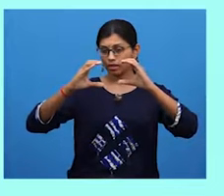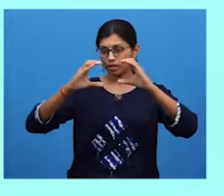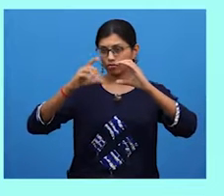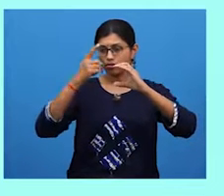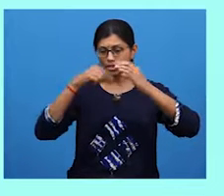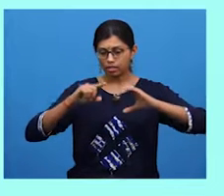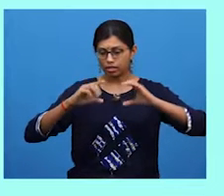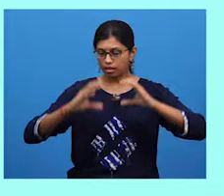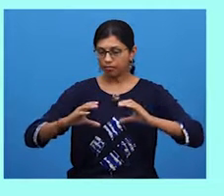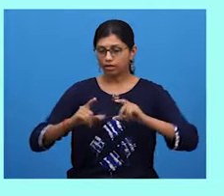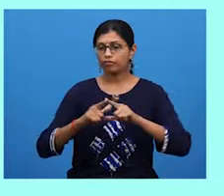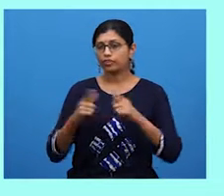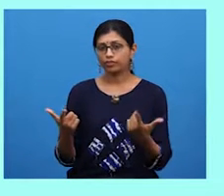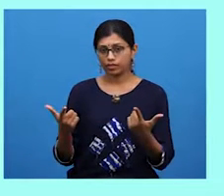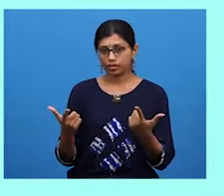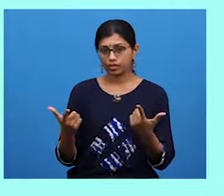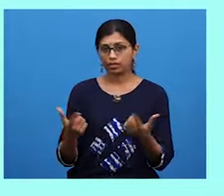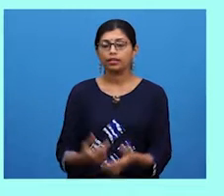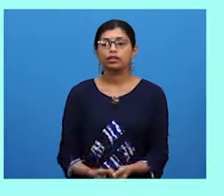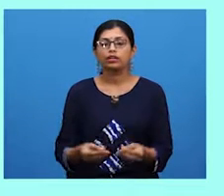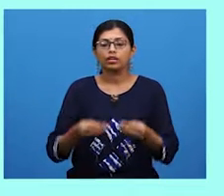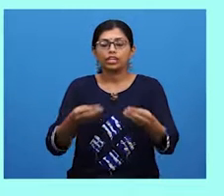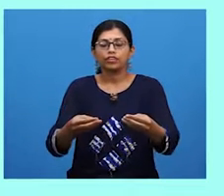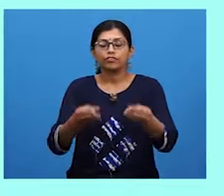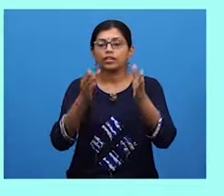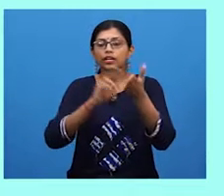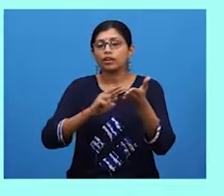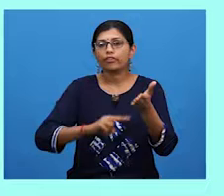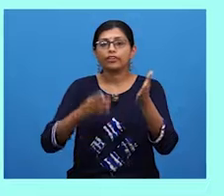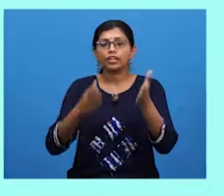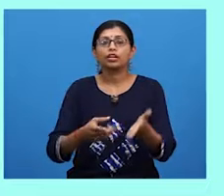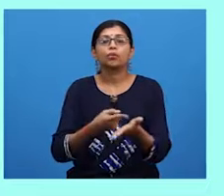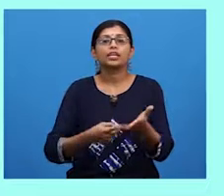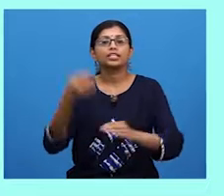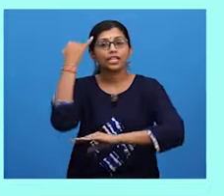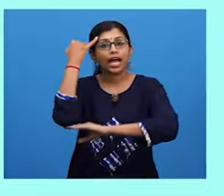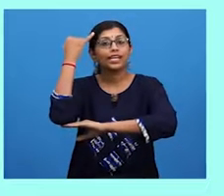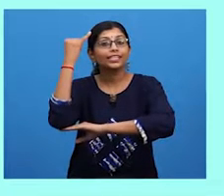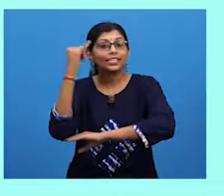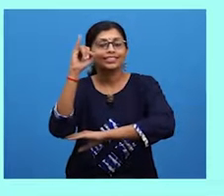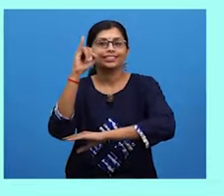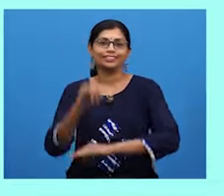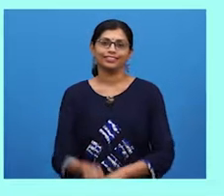reader an idea of what you are going to write about in that paragraph.